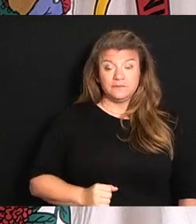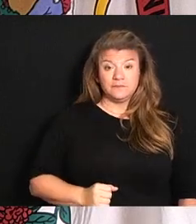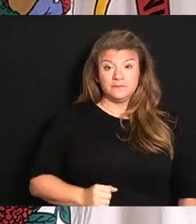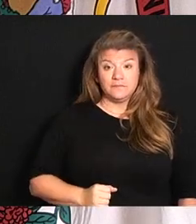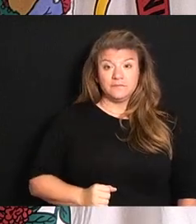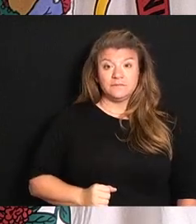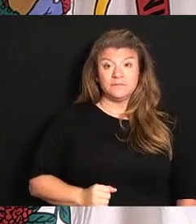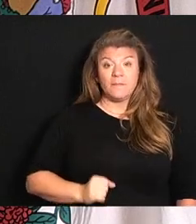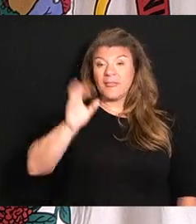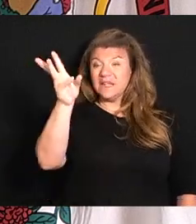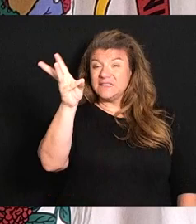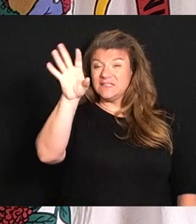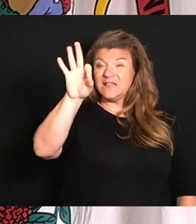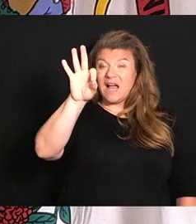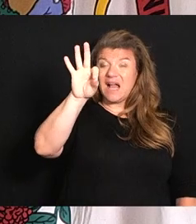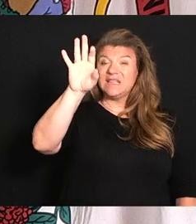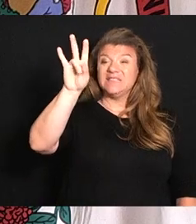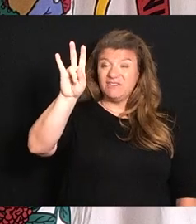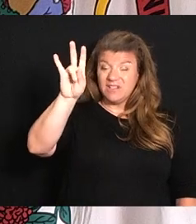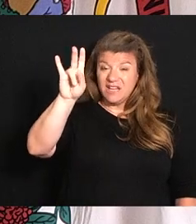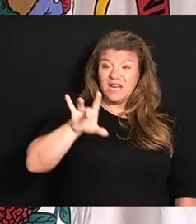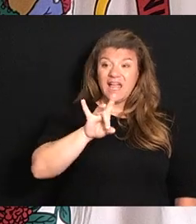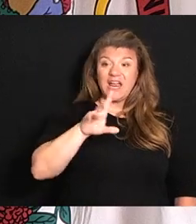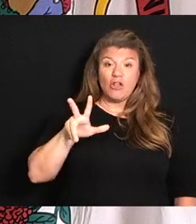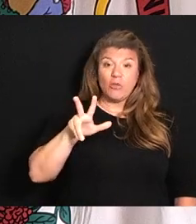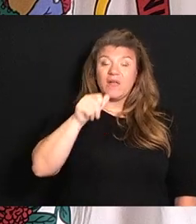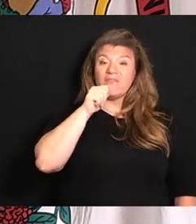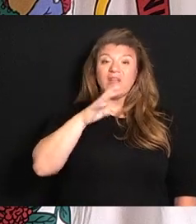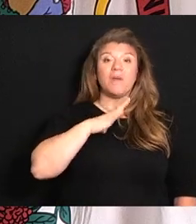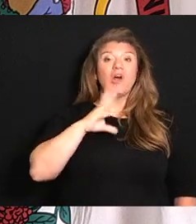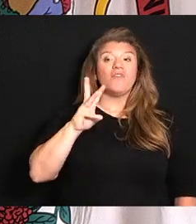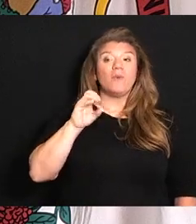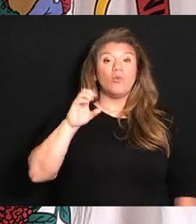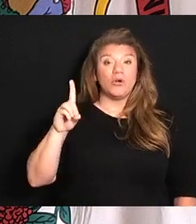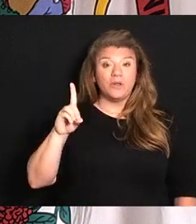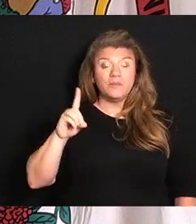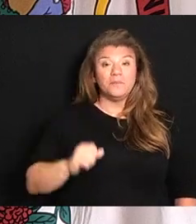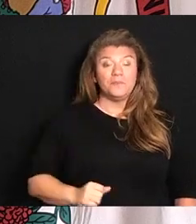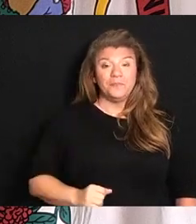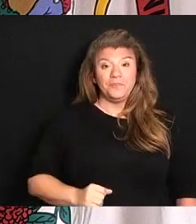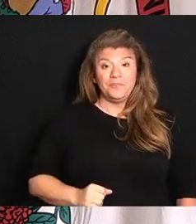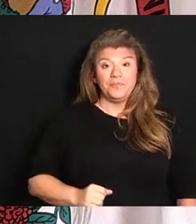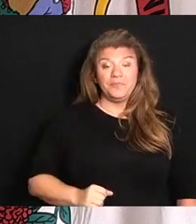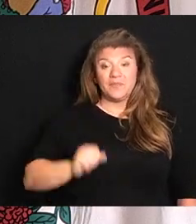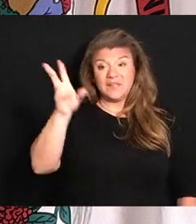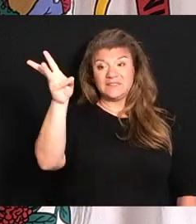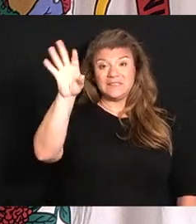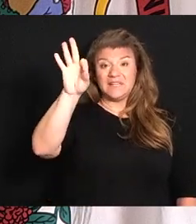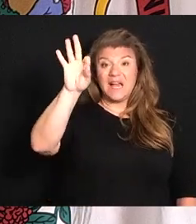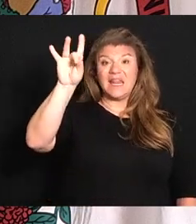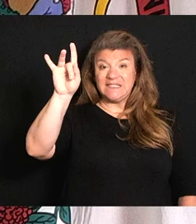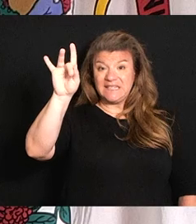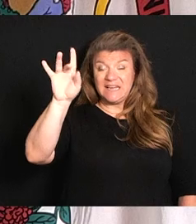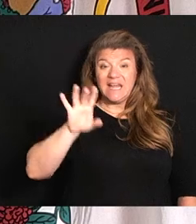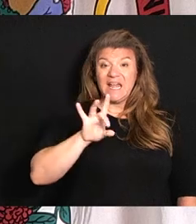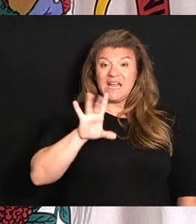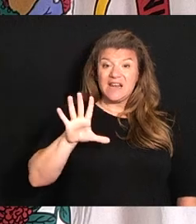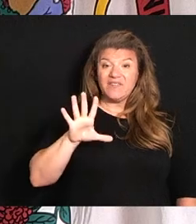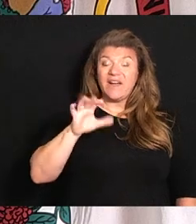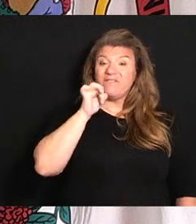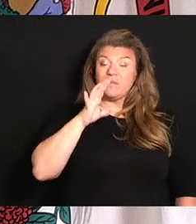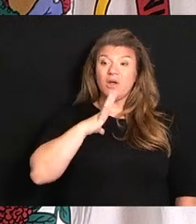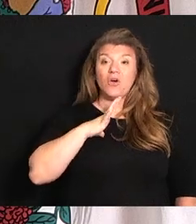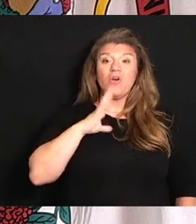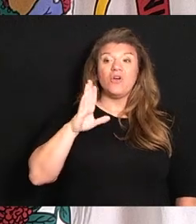The 6,917th death, an 83-year-old female from Wood County. The 6,918th death, an 85-year-old